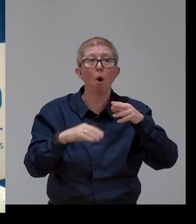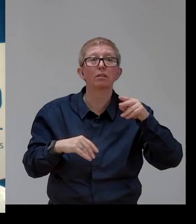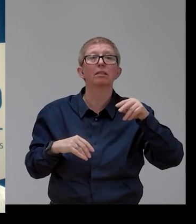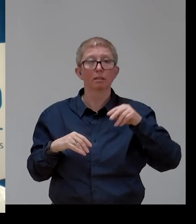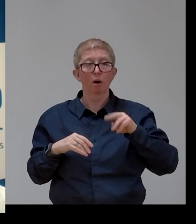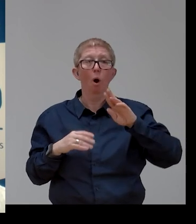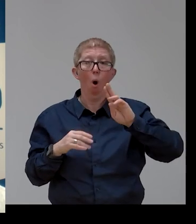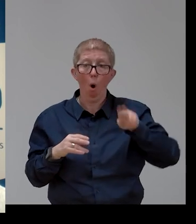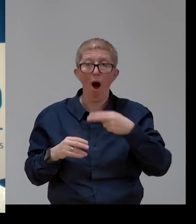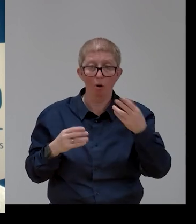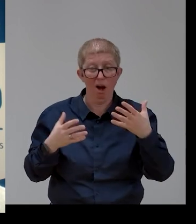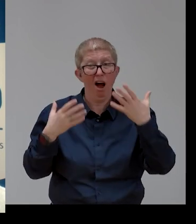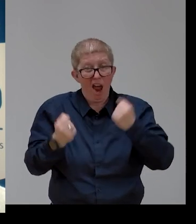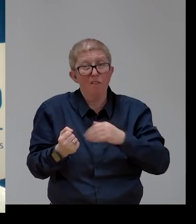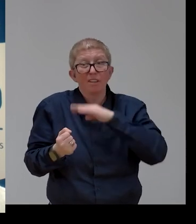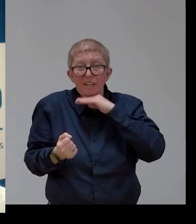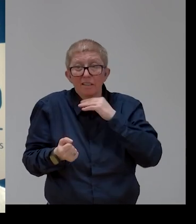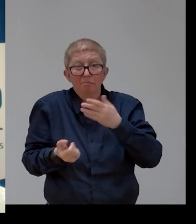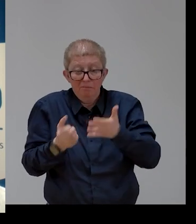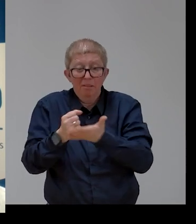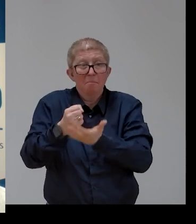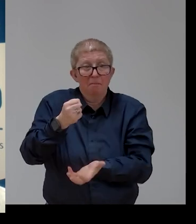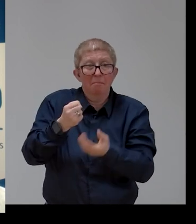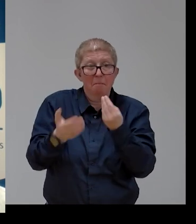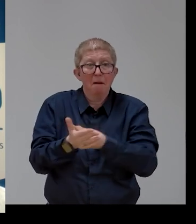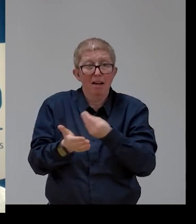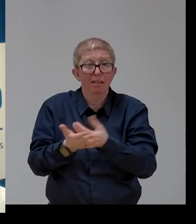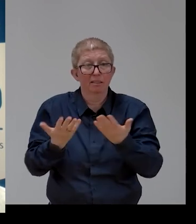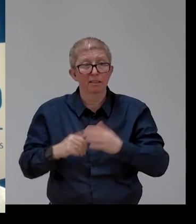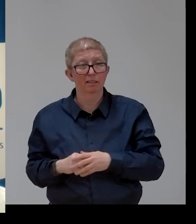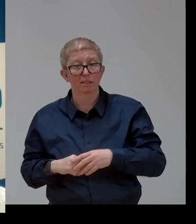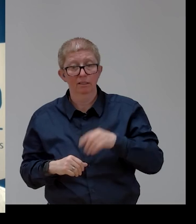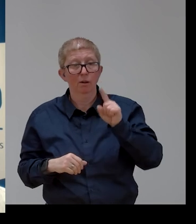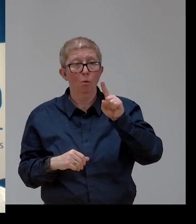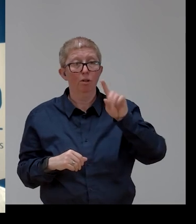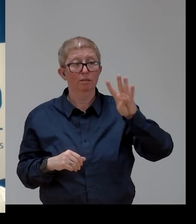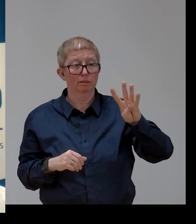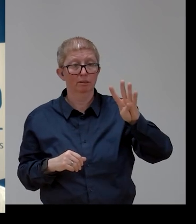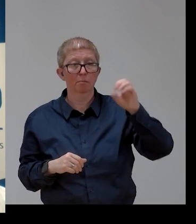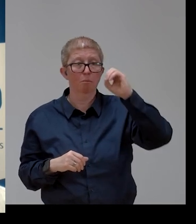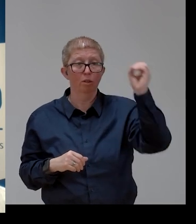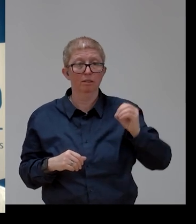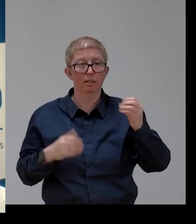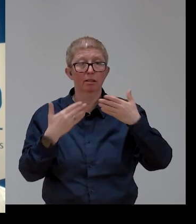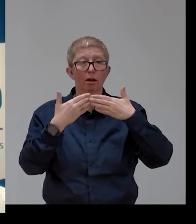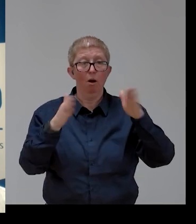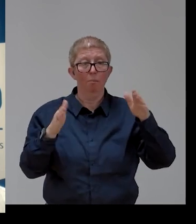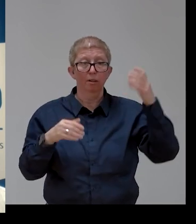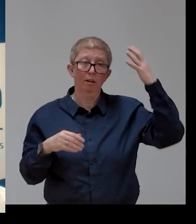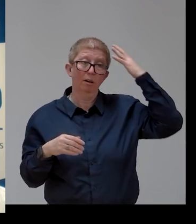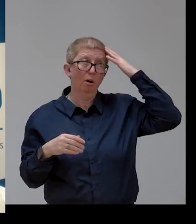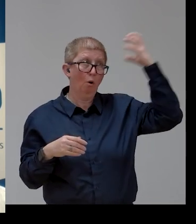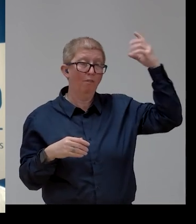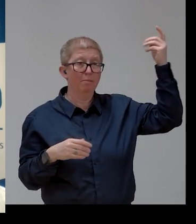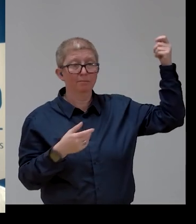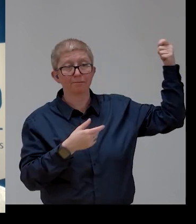procurement. 14% of public spending is done through public procurement. Surely we can make sure we can create